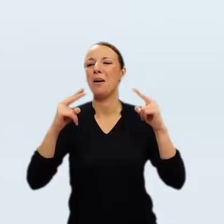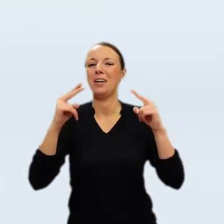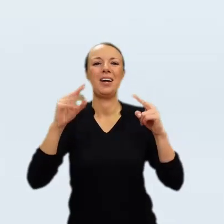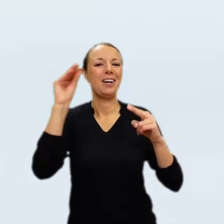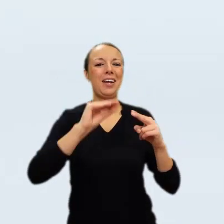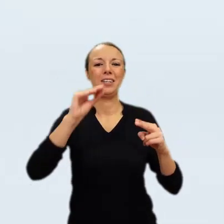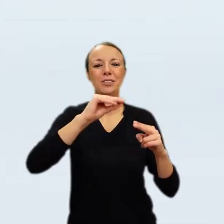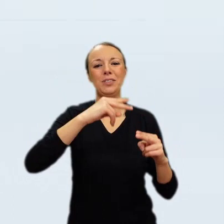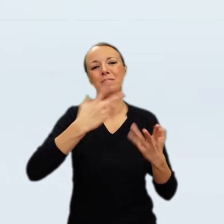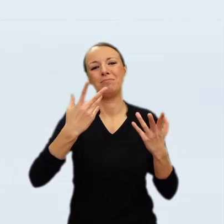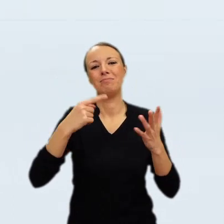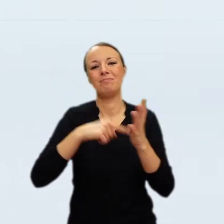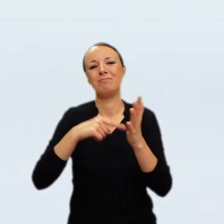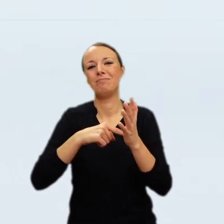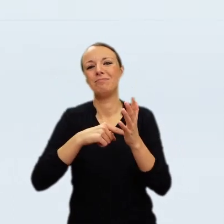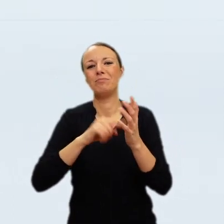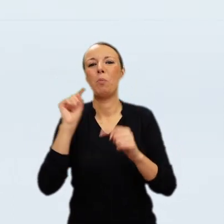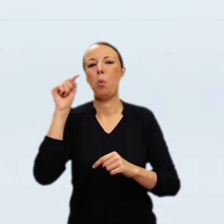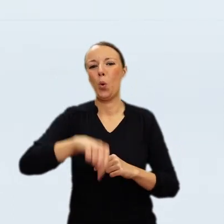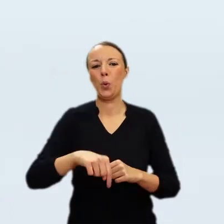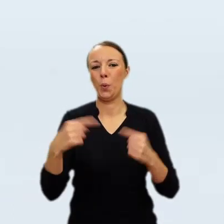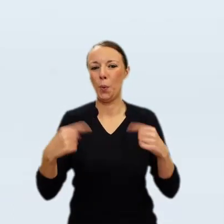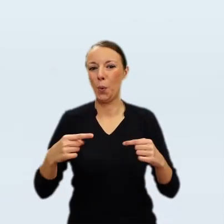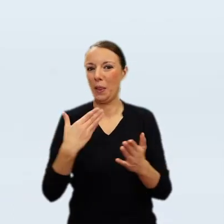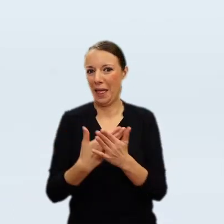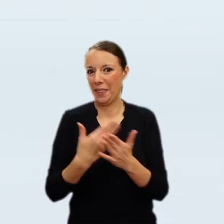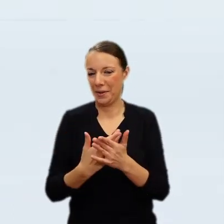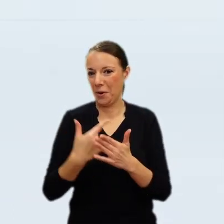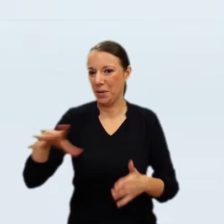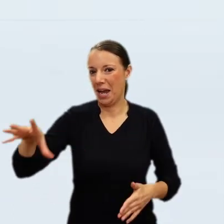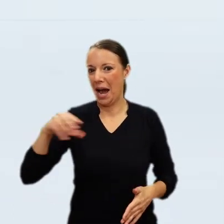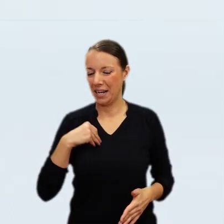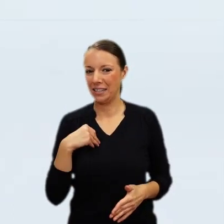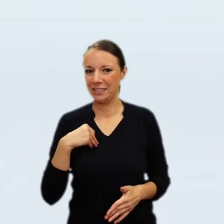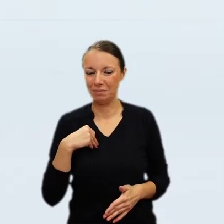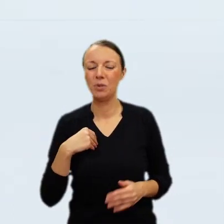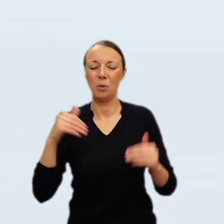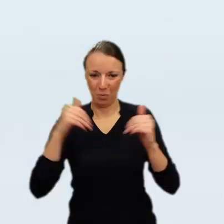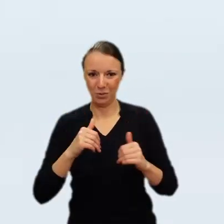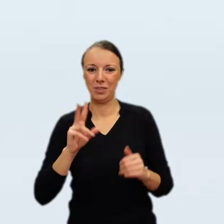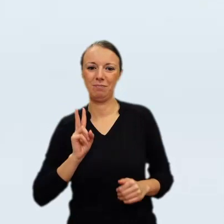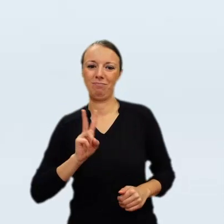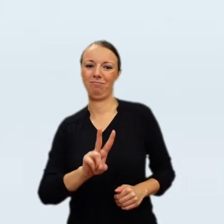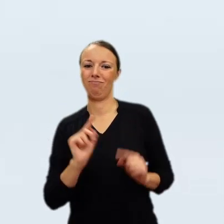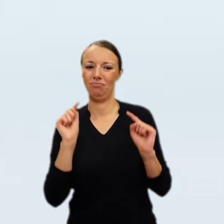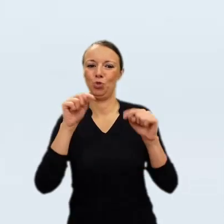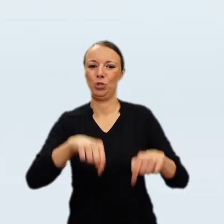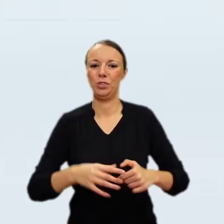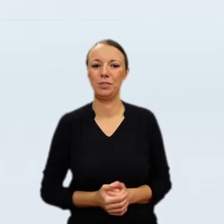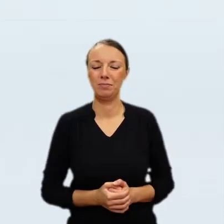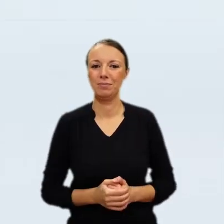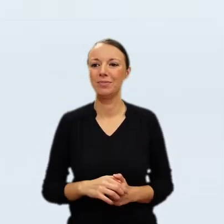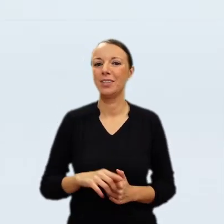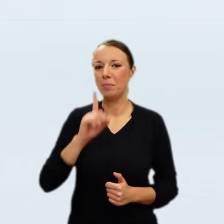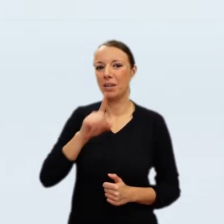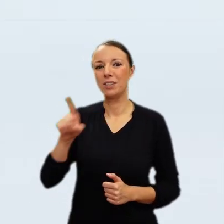tulips around the birches, partly because of the secrecy a smiles take on before people and statuary. It is